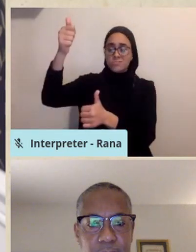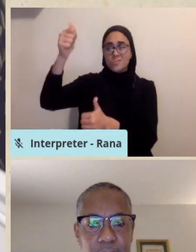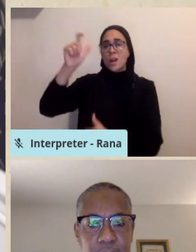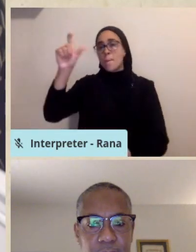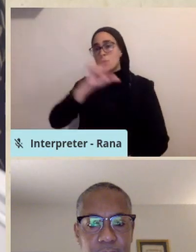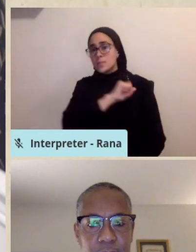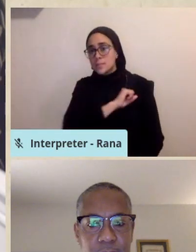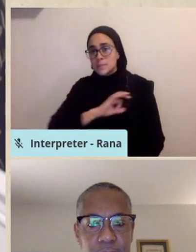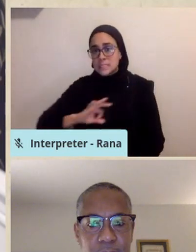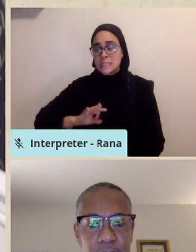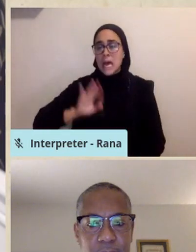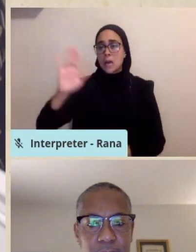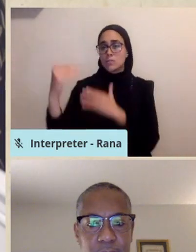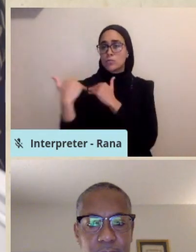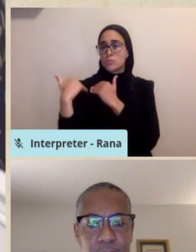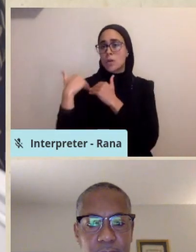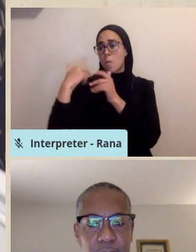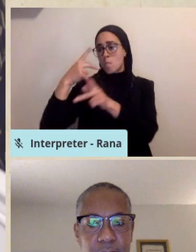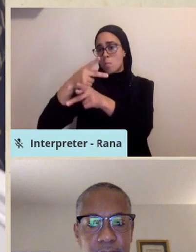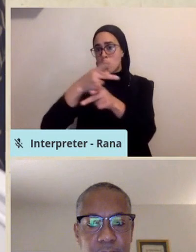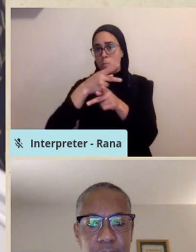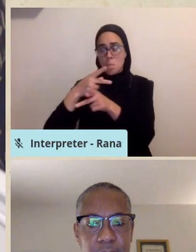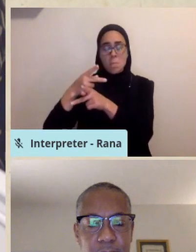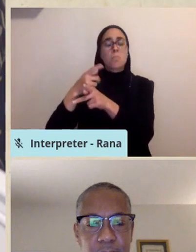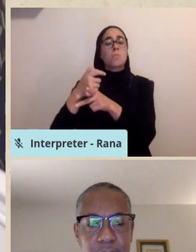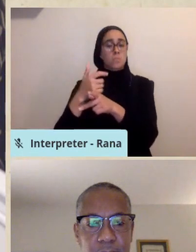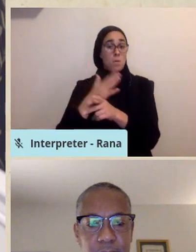staff person who's kind of steps in in a pinch.